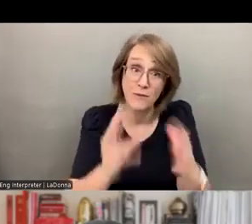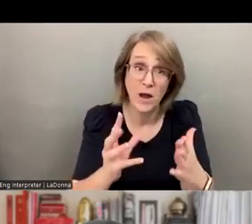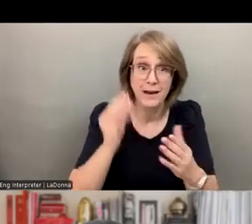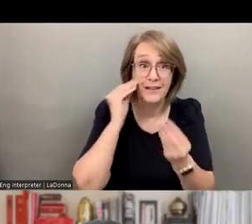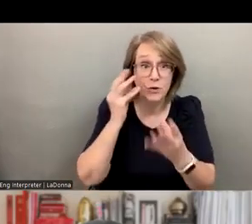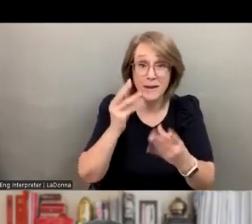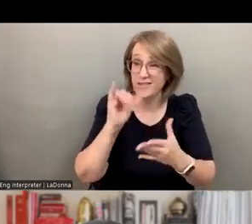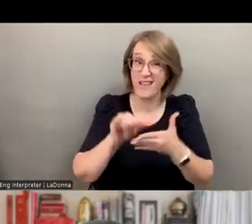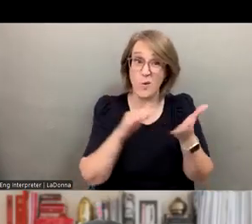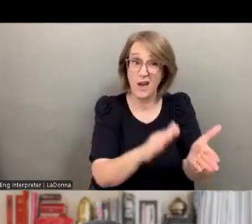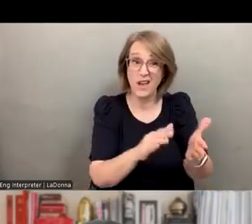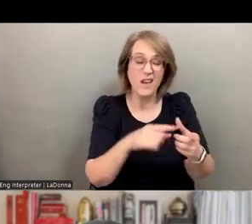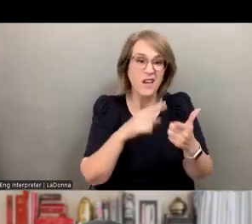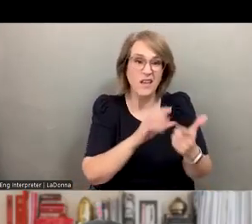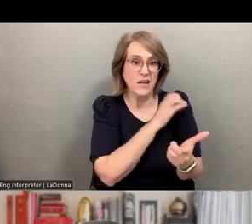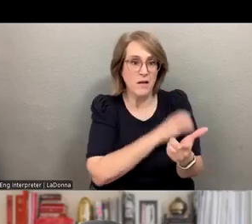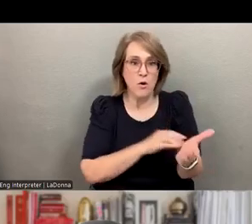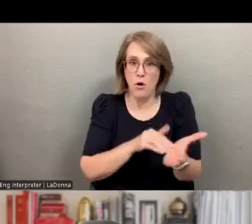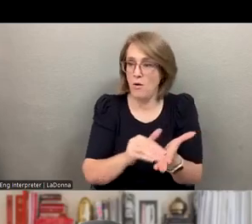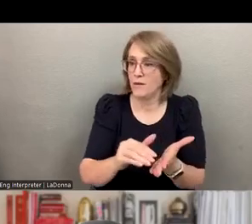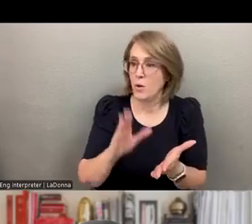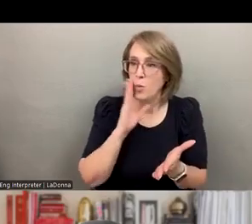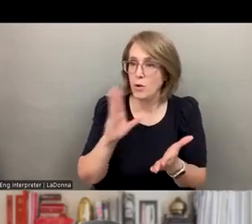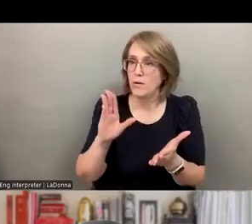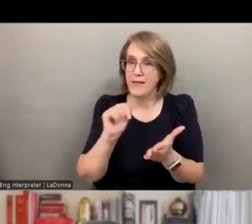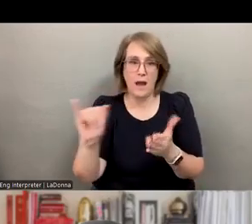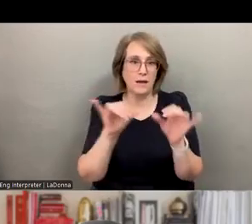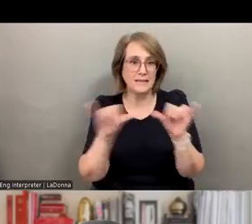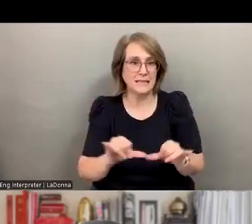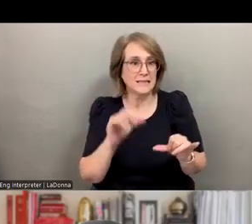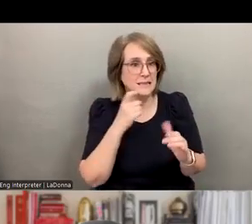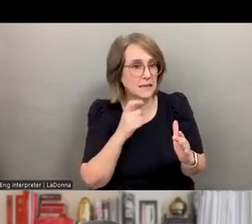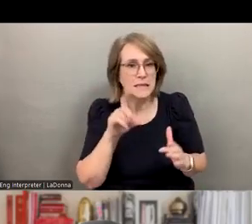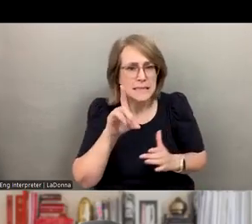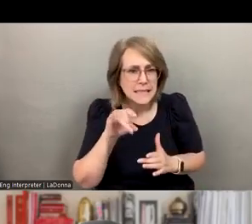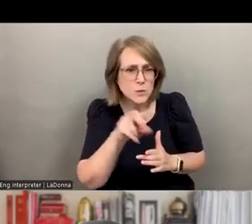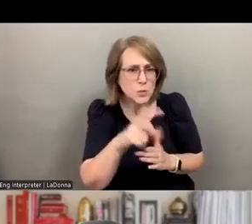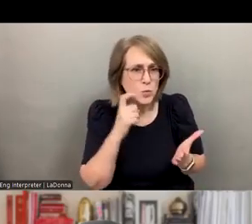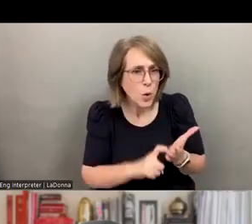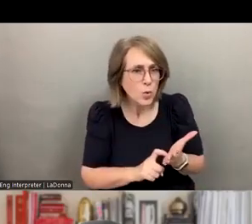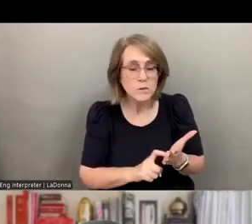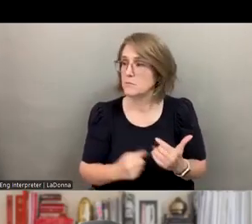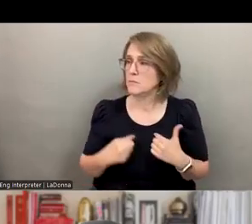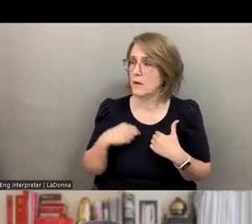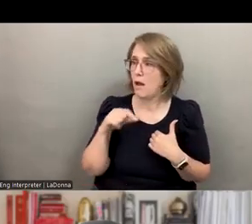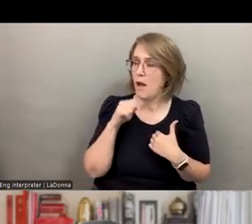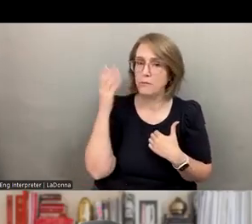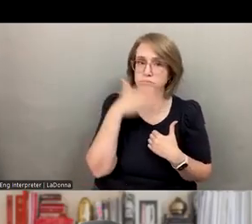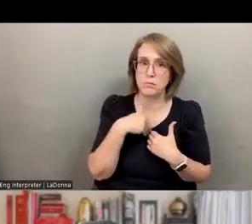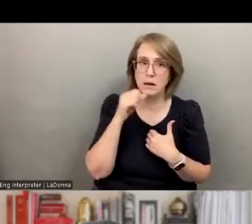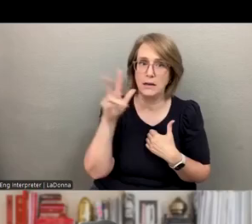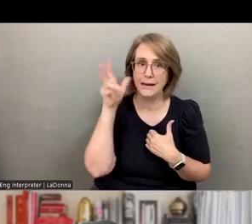information like this, clinicians oftentimes, the AI system will say, did you notice? And the clinicians say, I didn't even hear that. I